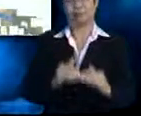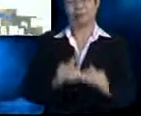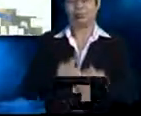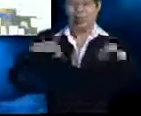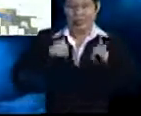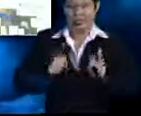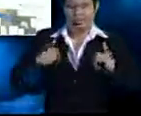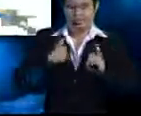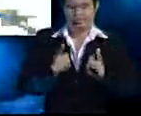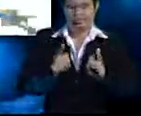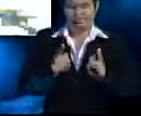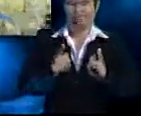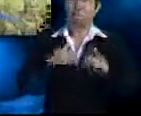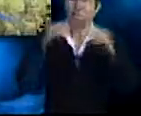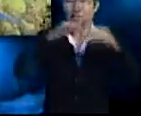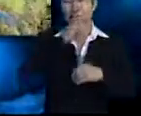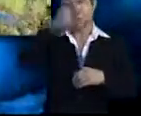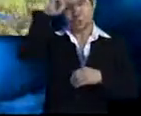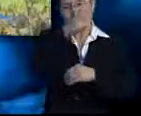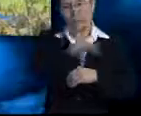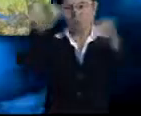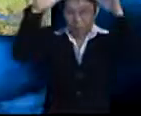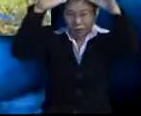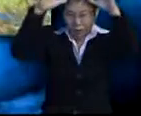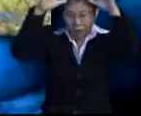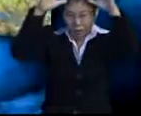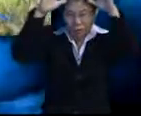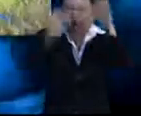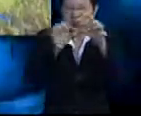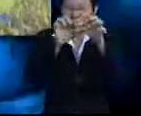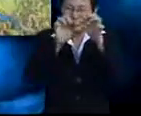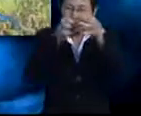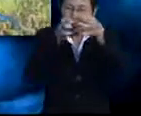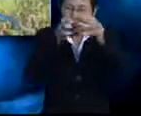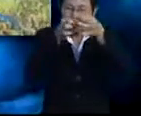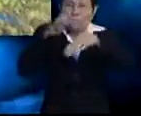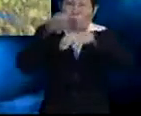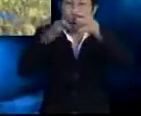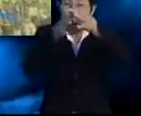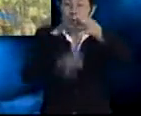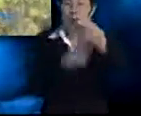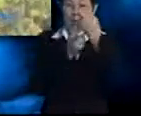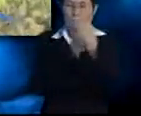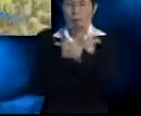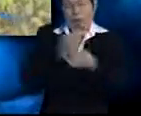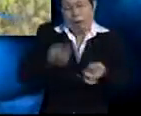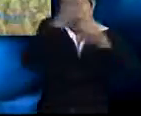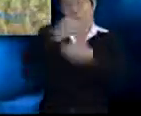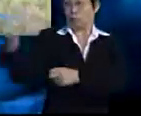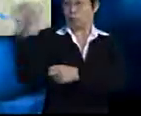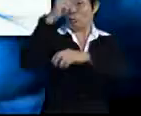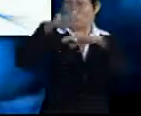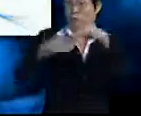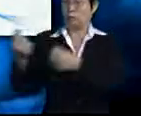Animals such as sheep and deer have hollow leg bones. These bones are lighter and stronger than